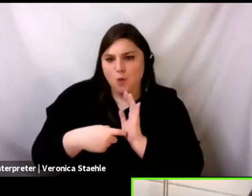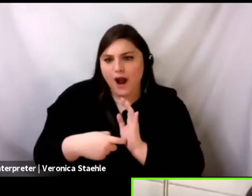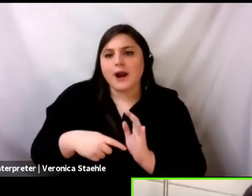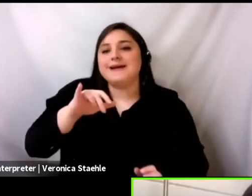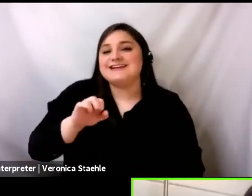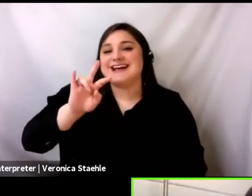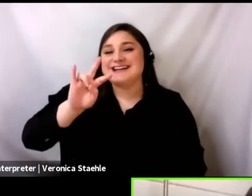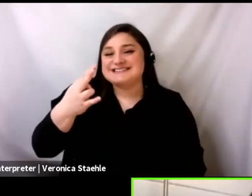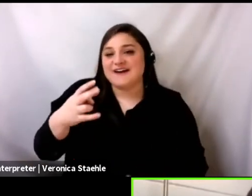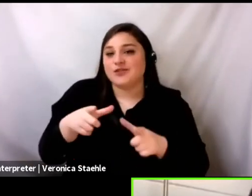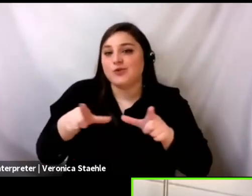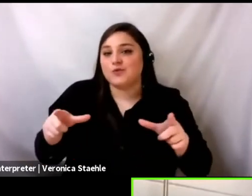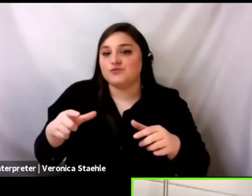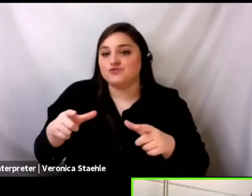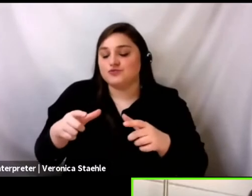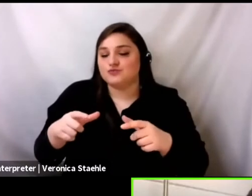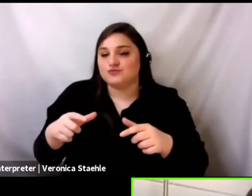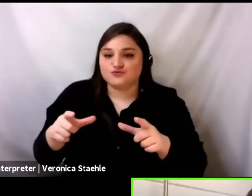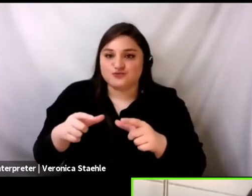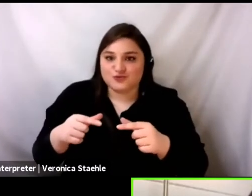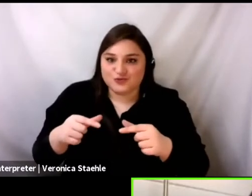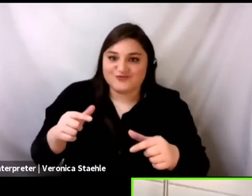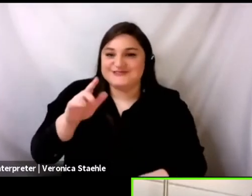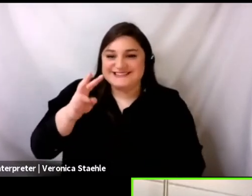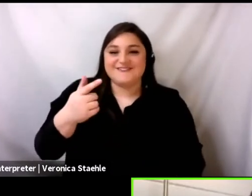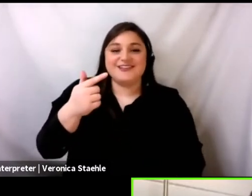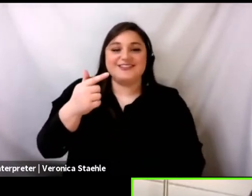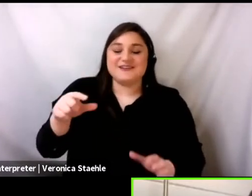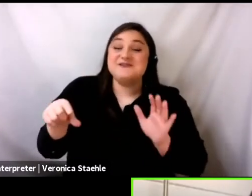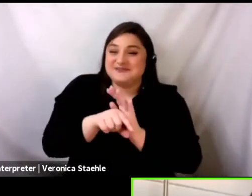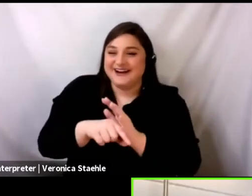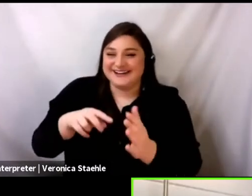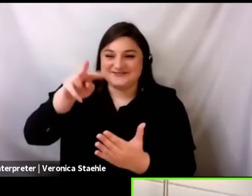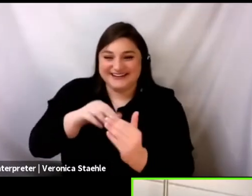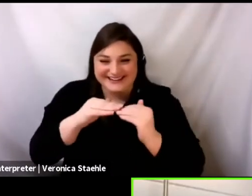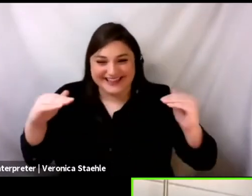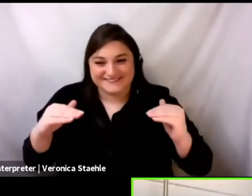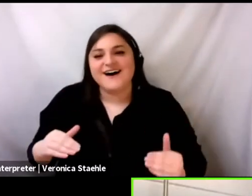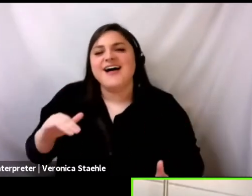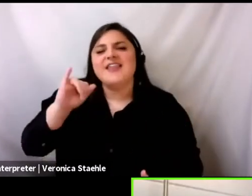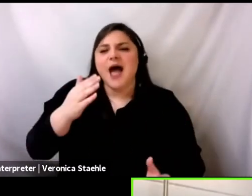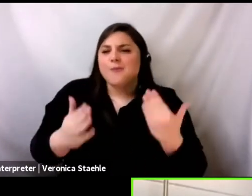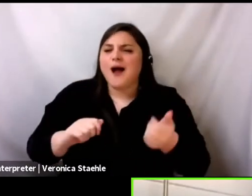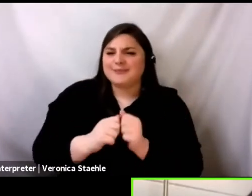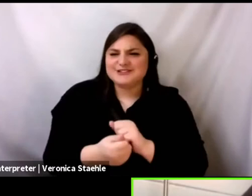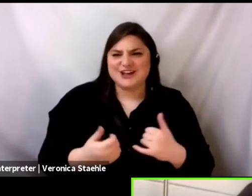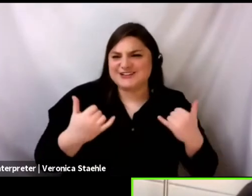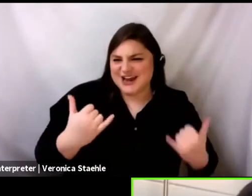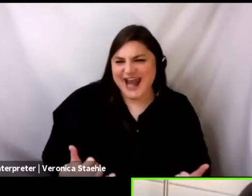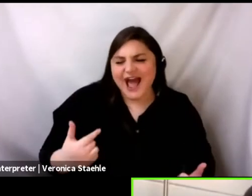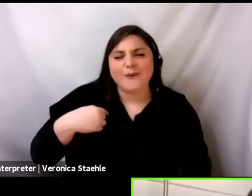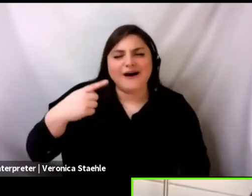an informed consent so that a seventh grader could read it. Uh, that's different probably now, especially with the pandemic, there are different